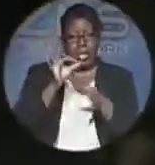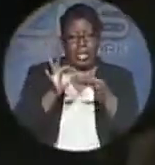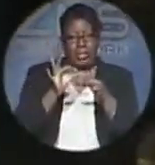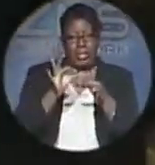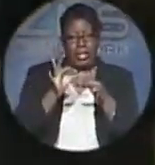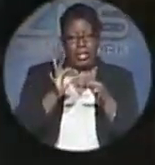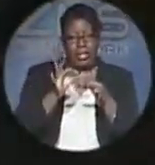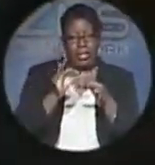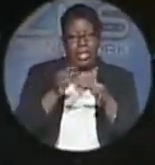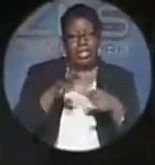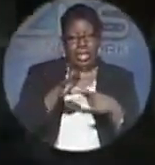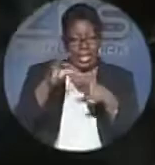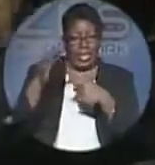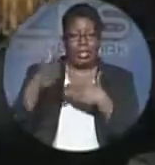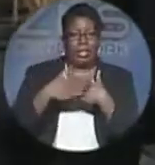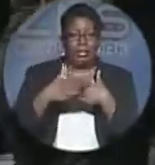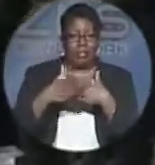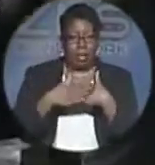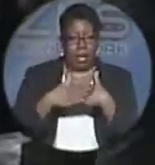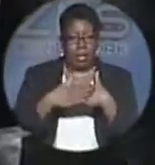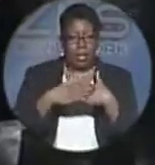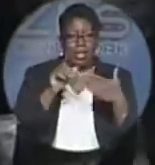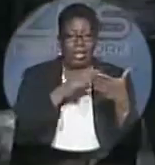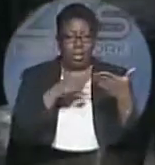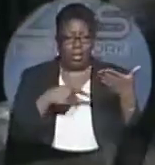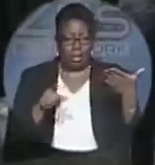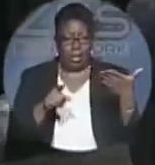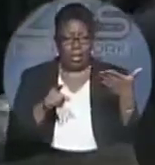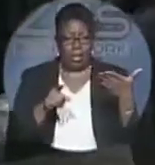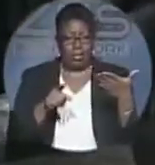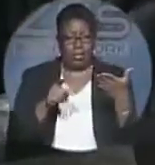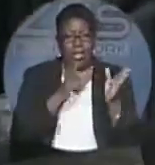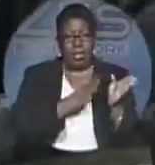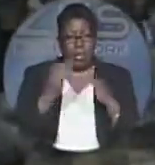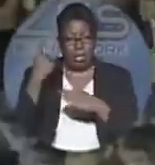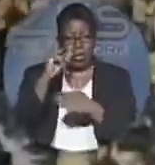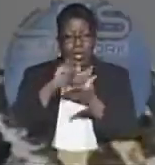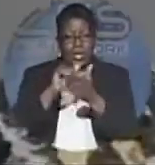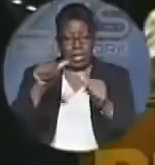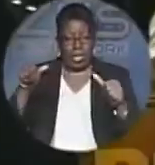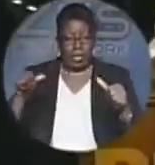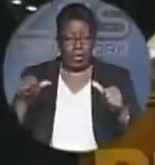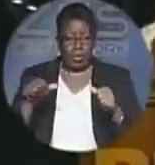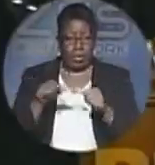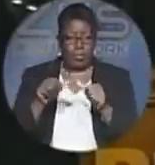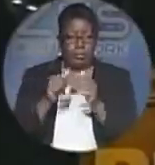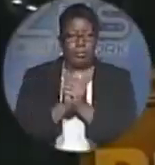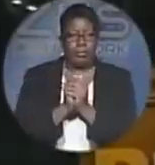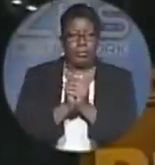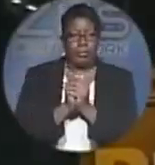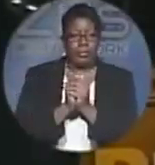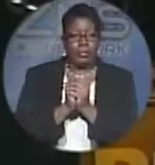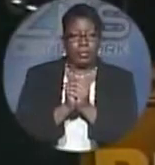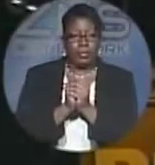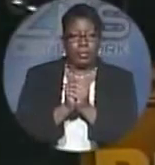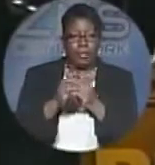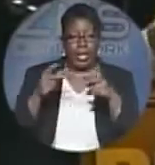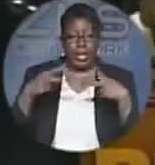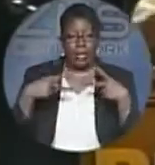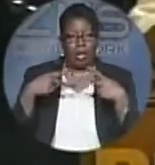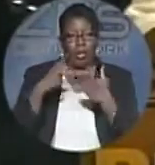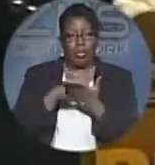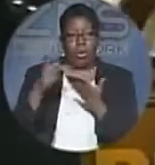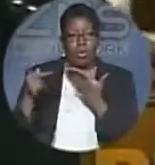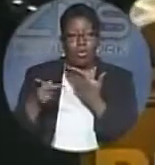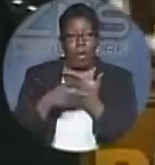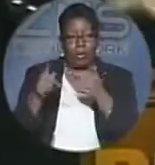-elected, Wilshcombe outlined several initiatives for the area. We will an aggressive program to